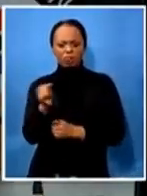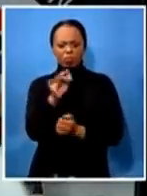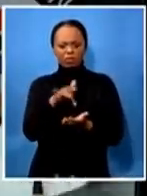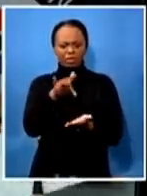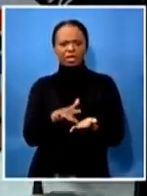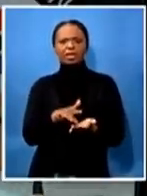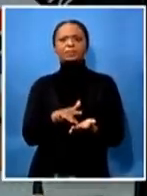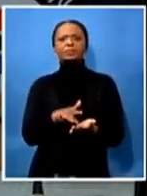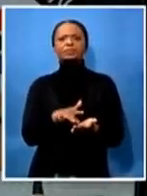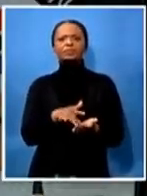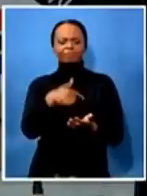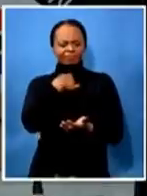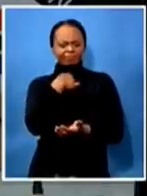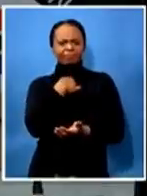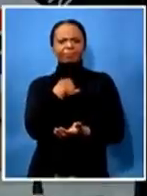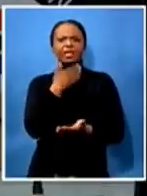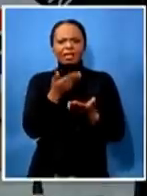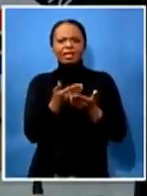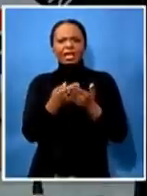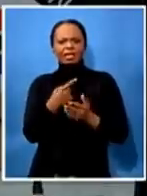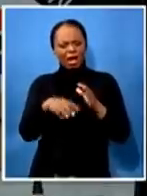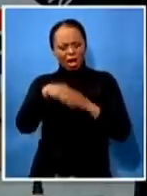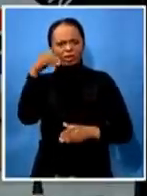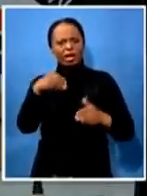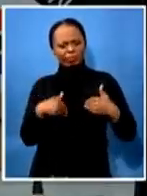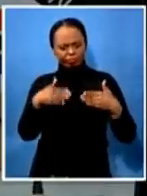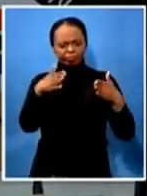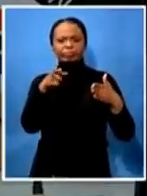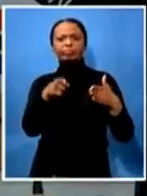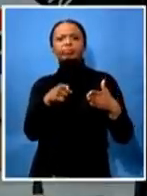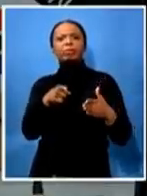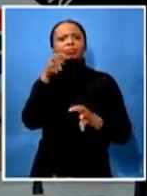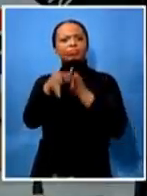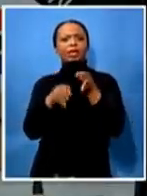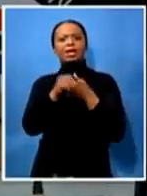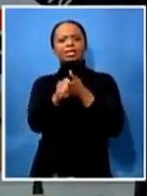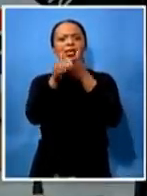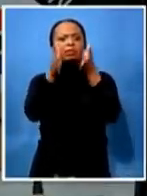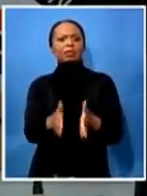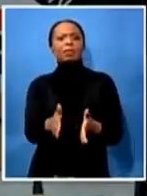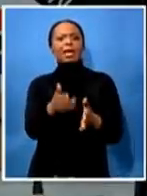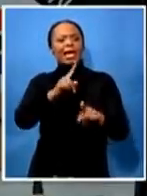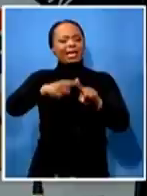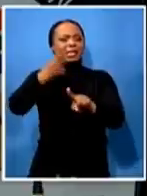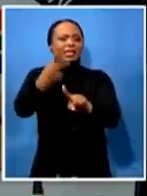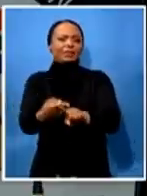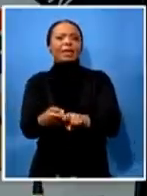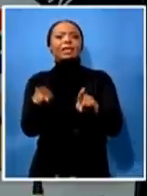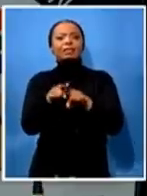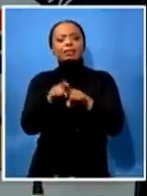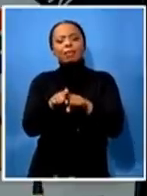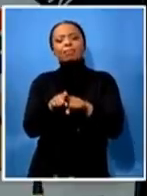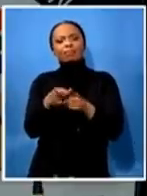and rally behind the elected leadership executive and even execute the mandate of that